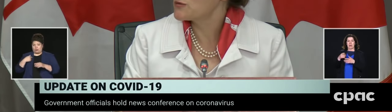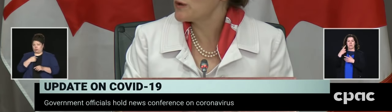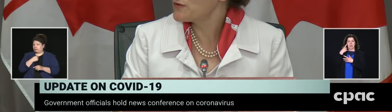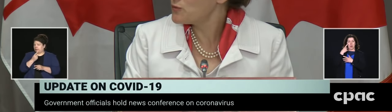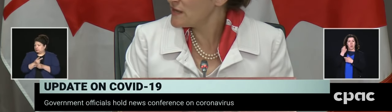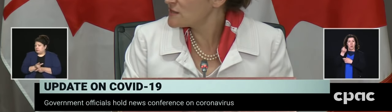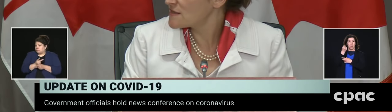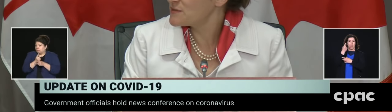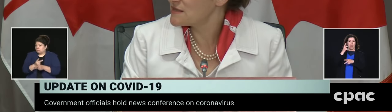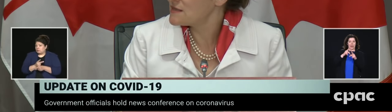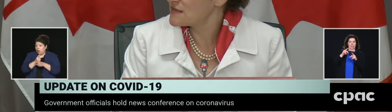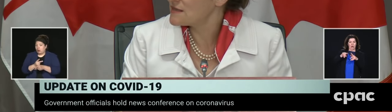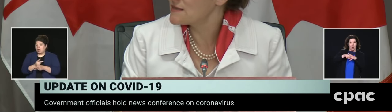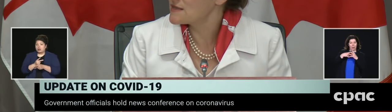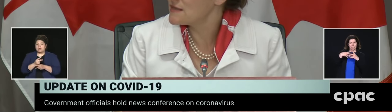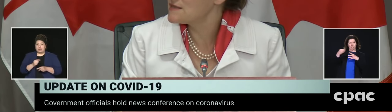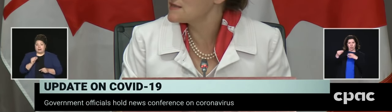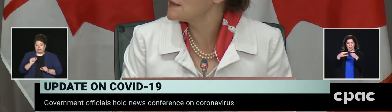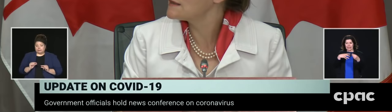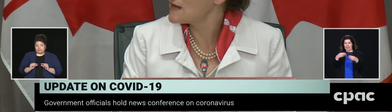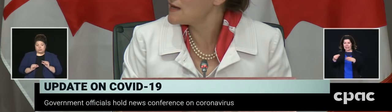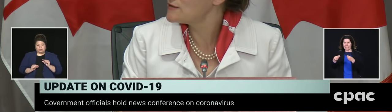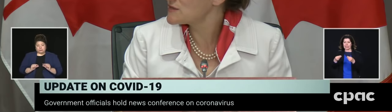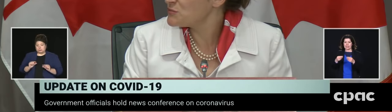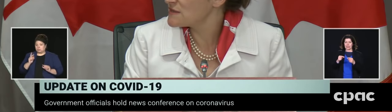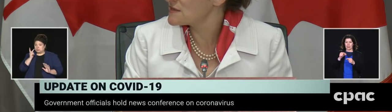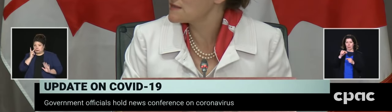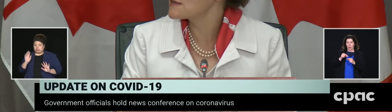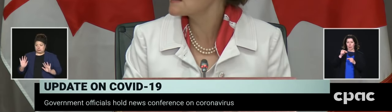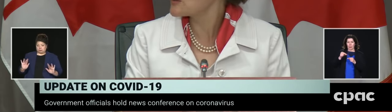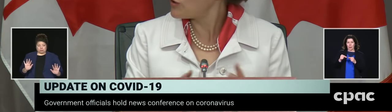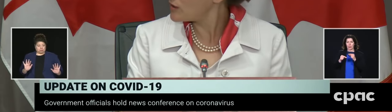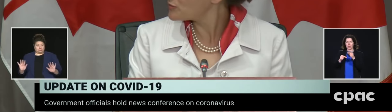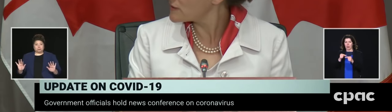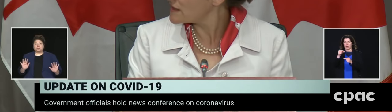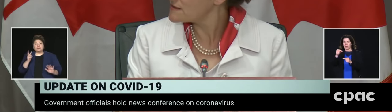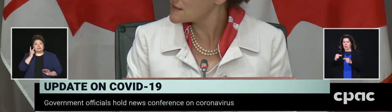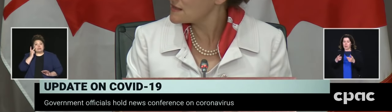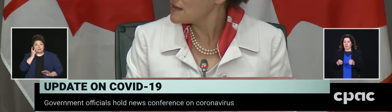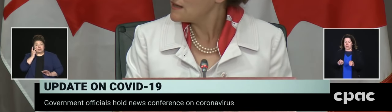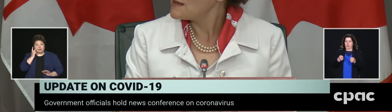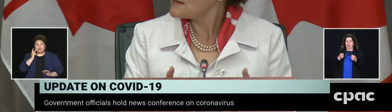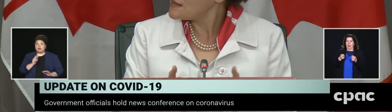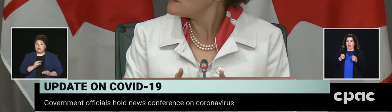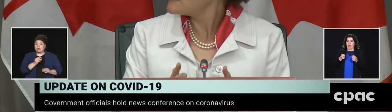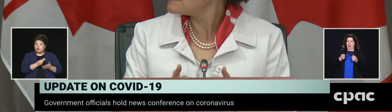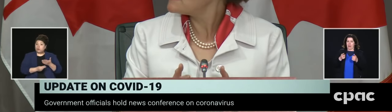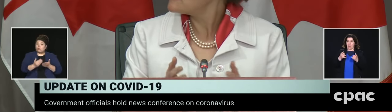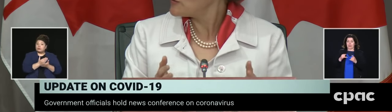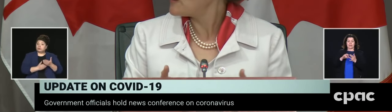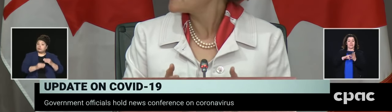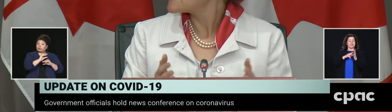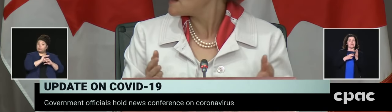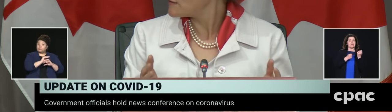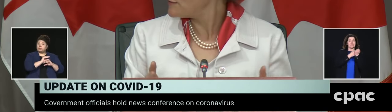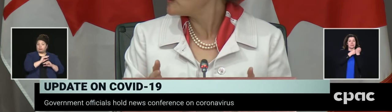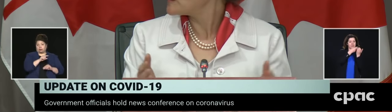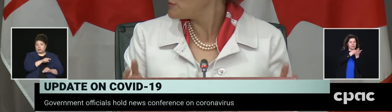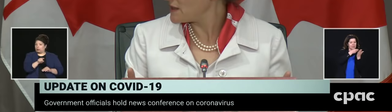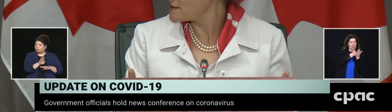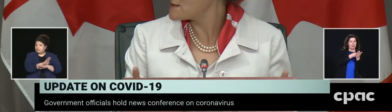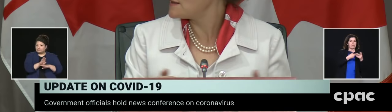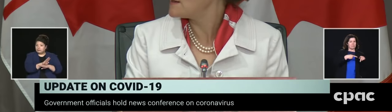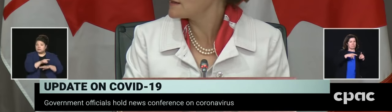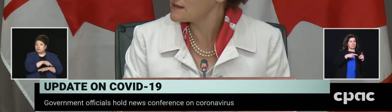And what the wage subsidy does is it allows a business to operate even not at